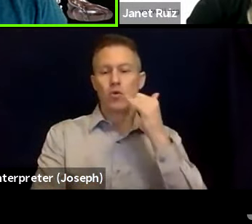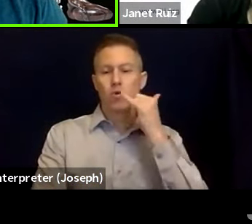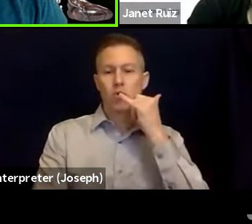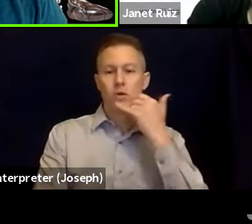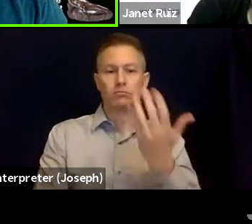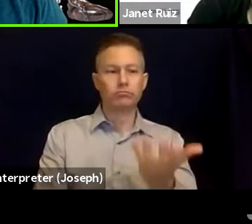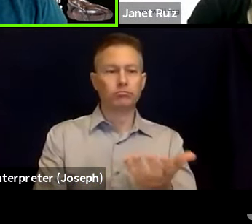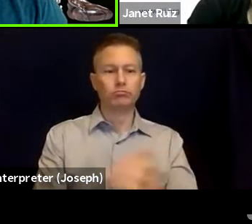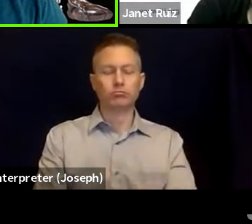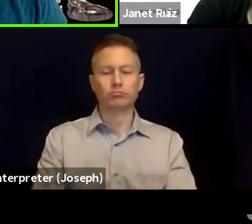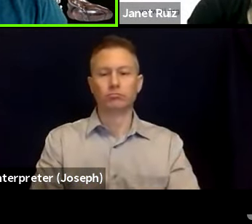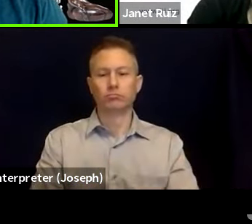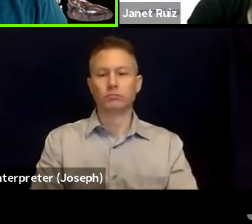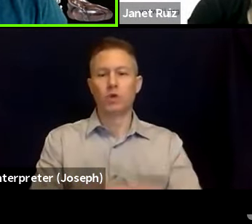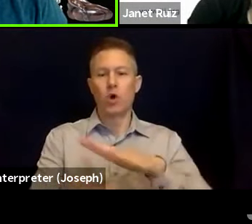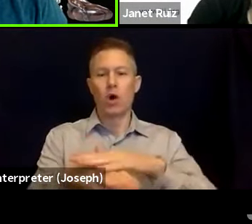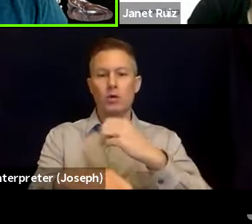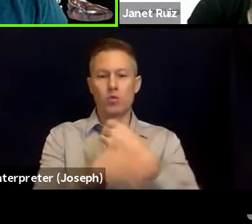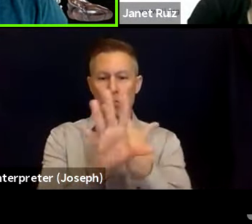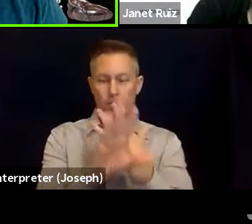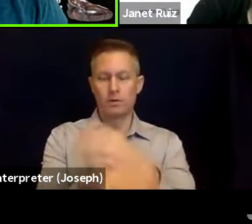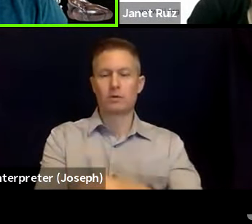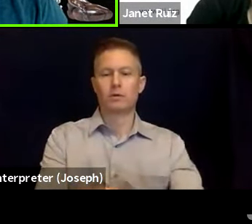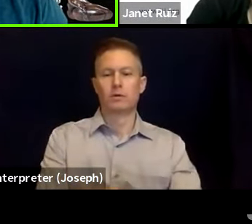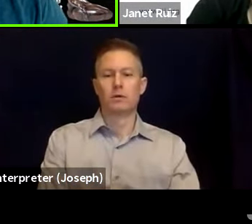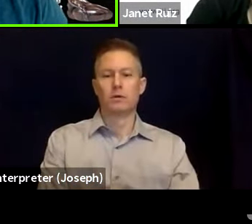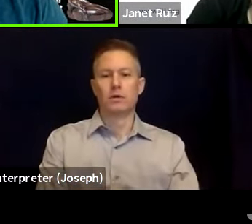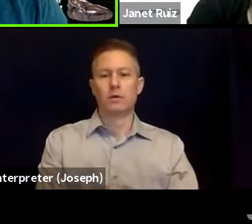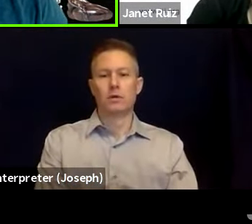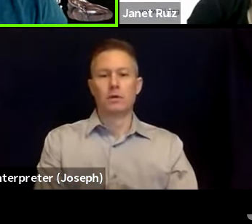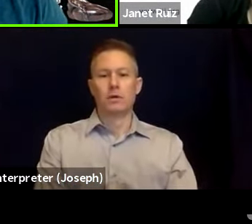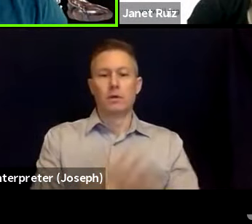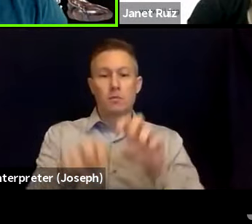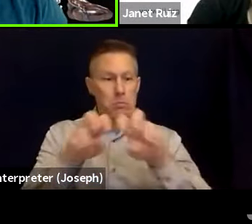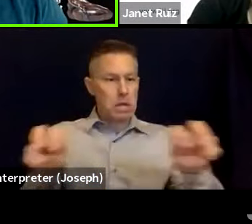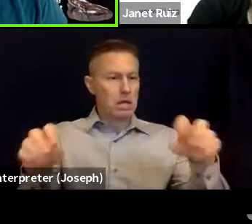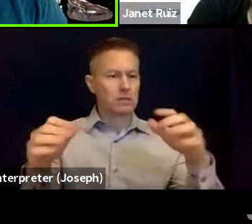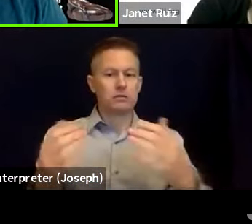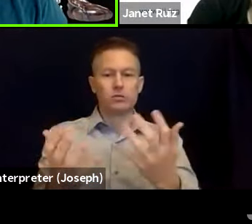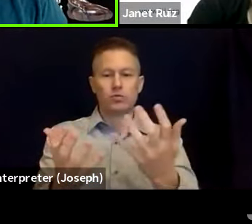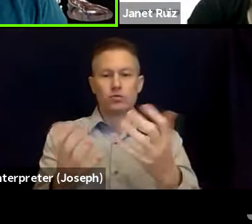share any of our panelists here today? Any others?